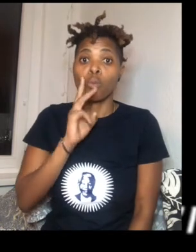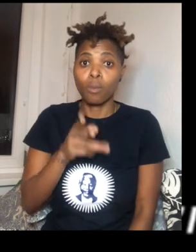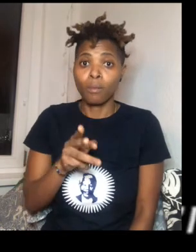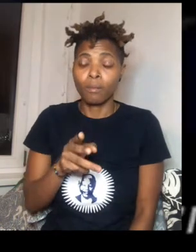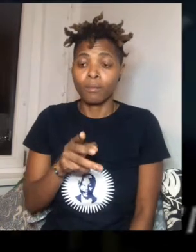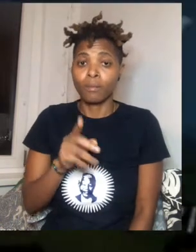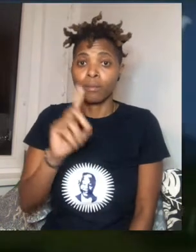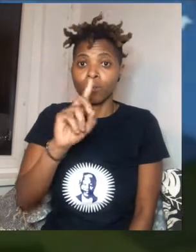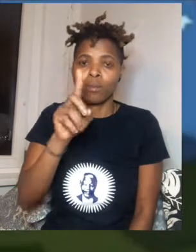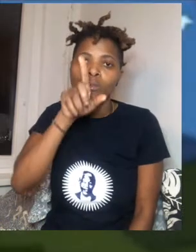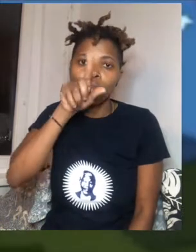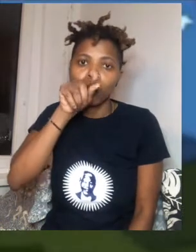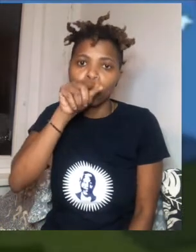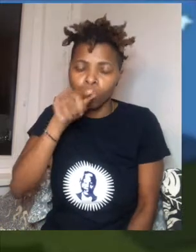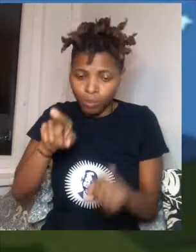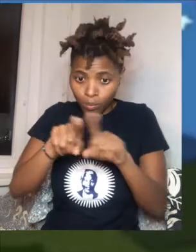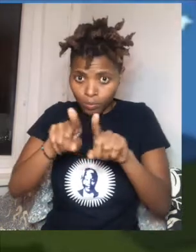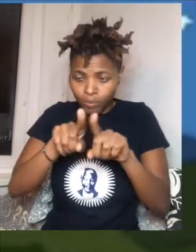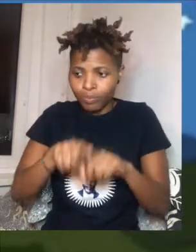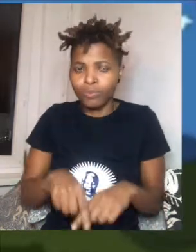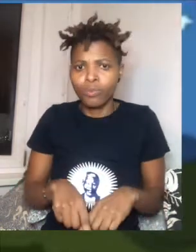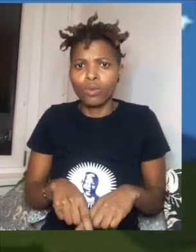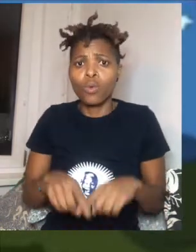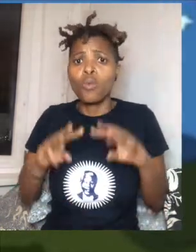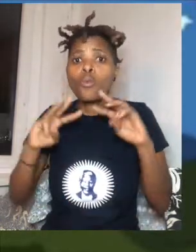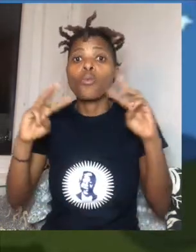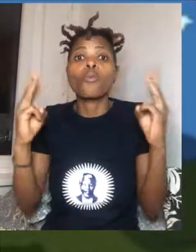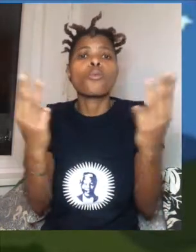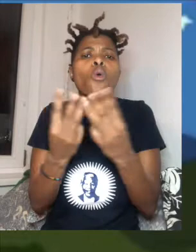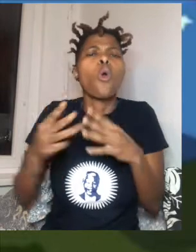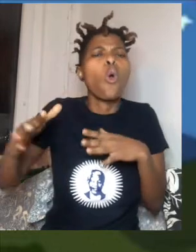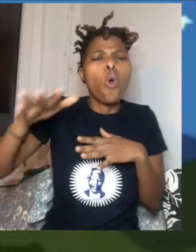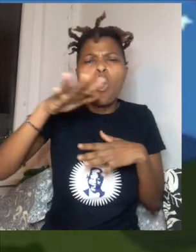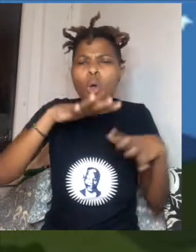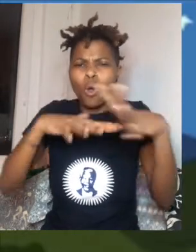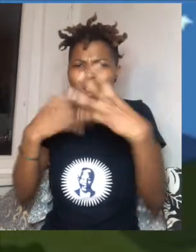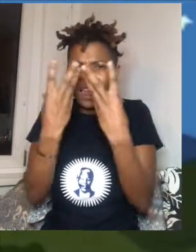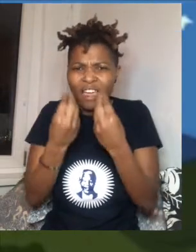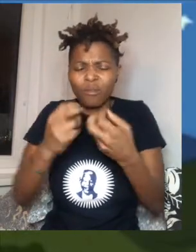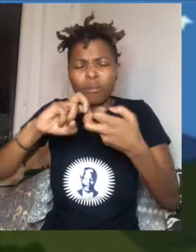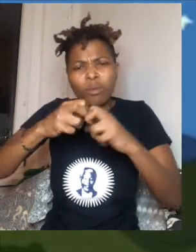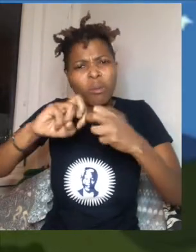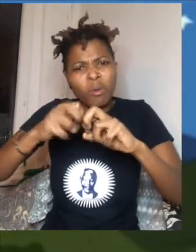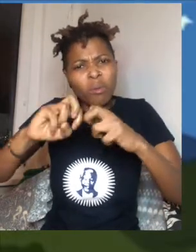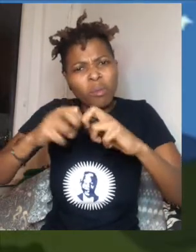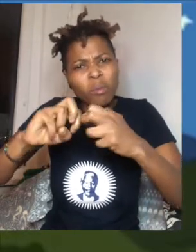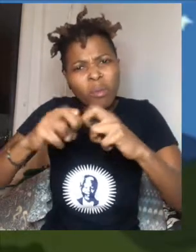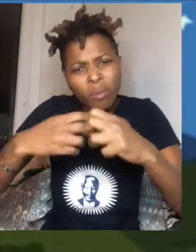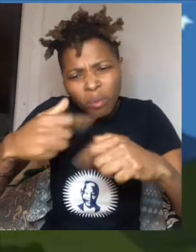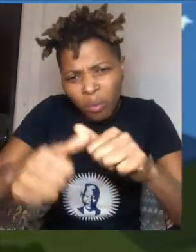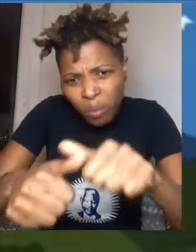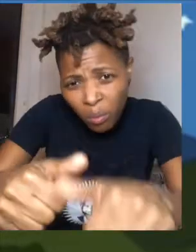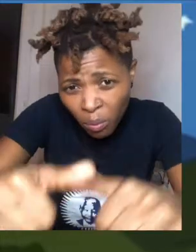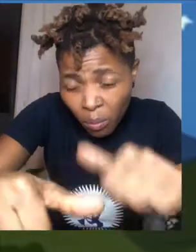We are constantly being bombarded by problems that we face and sometimes we can get